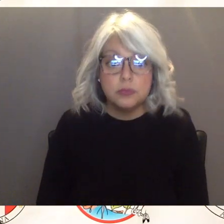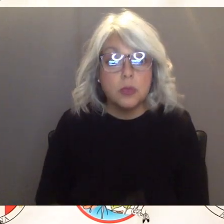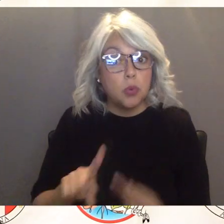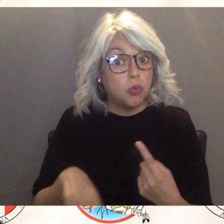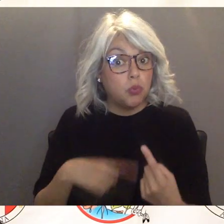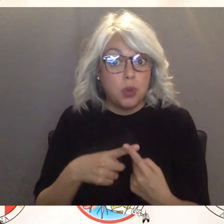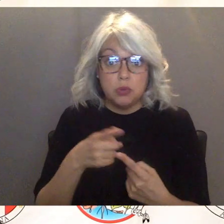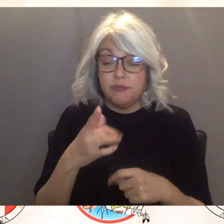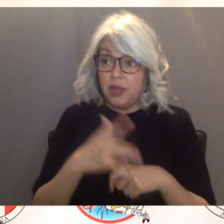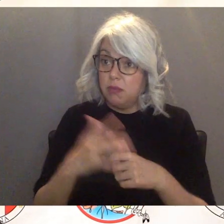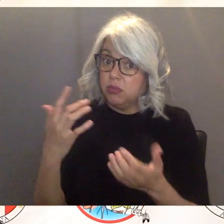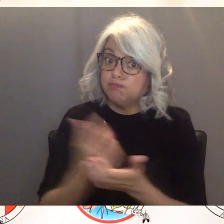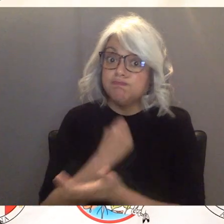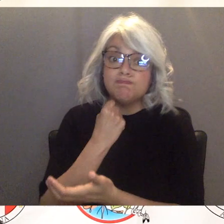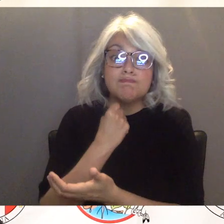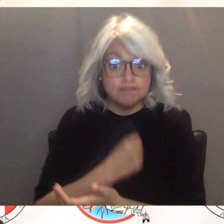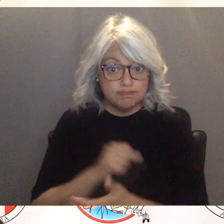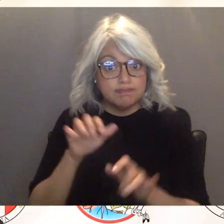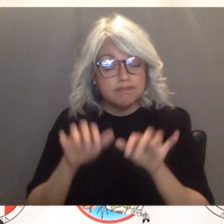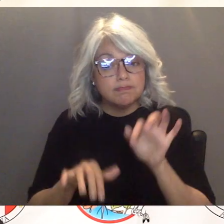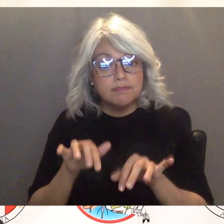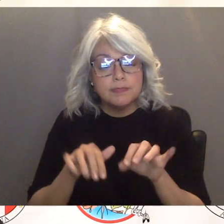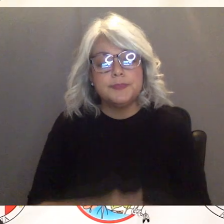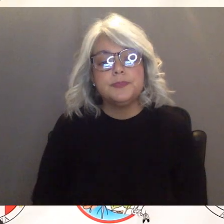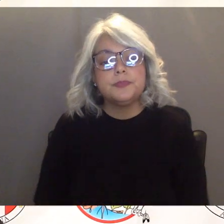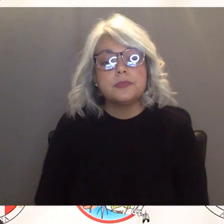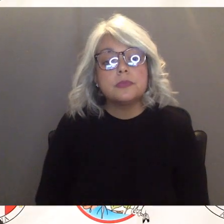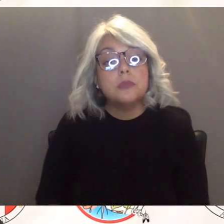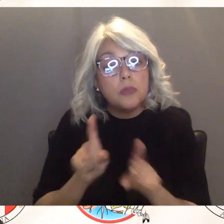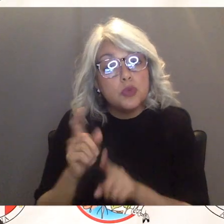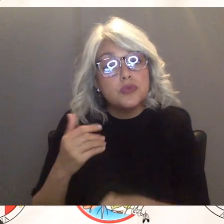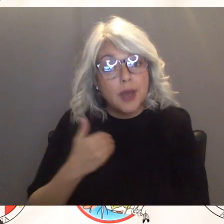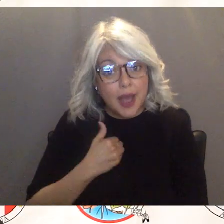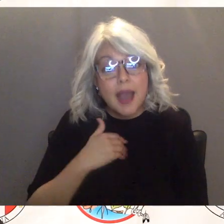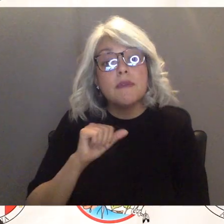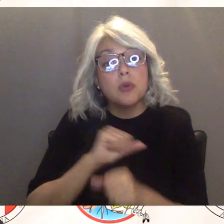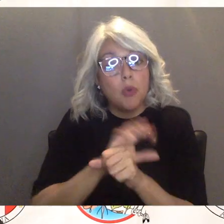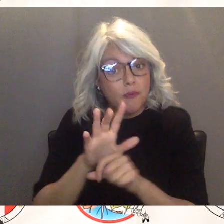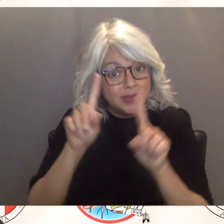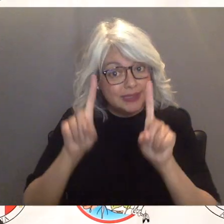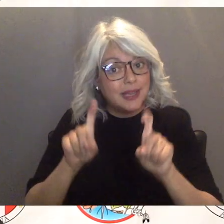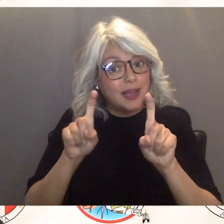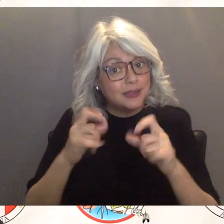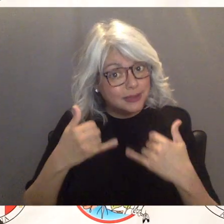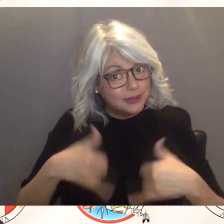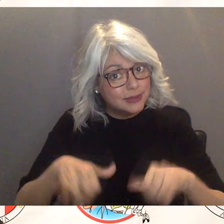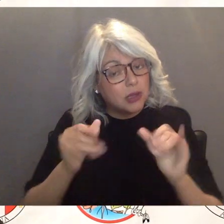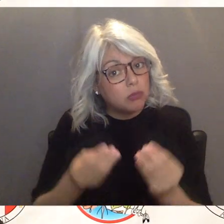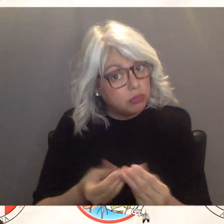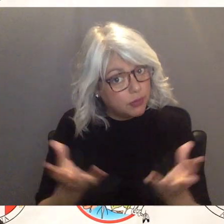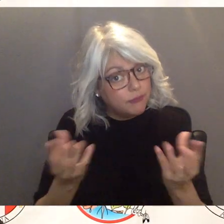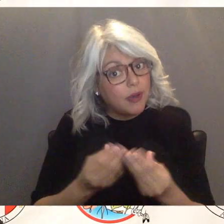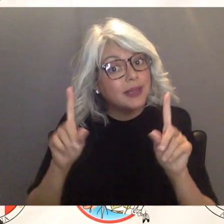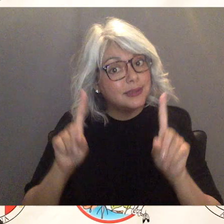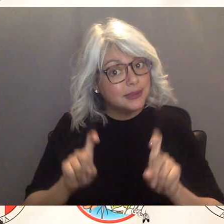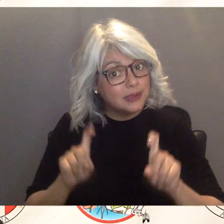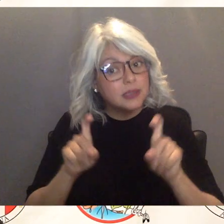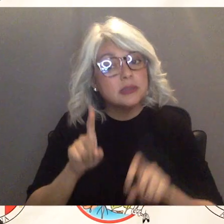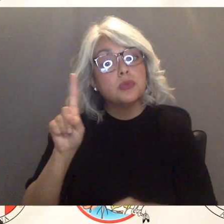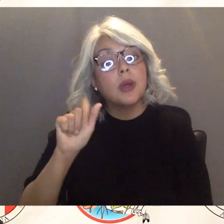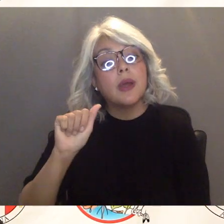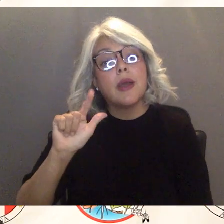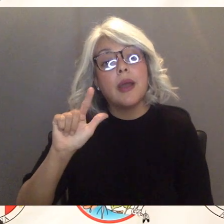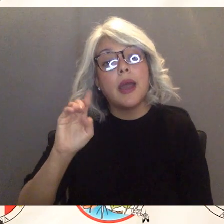uh we also have a covid 19 testing available at the uh albert garcia auditorium